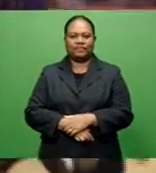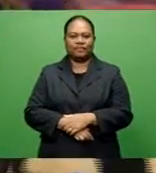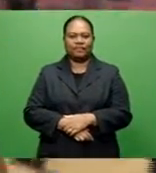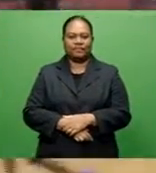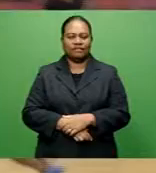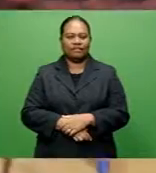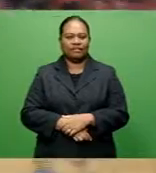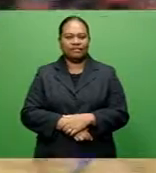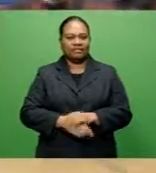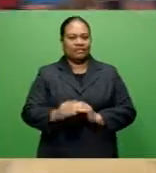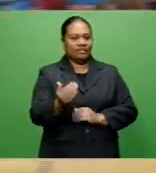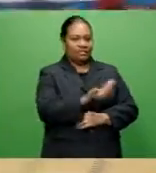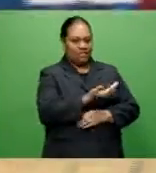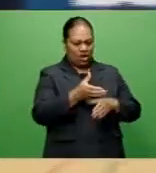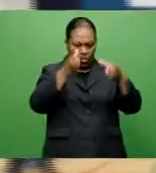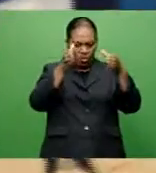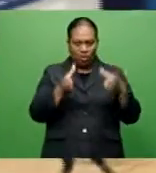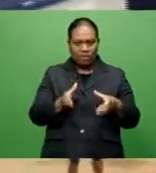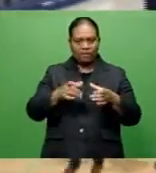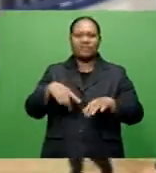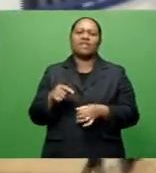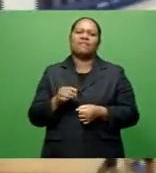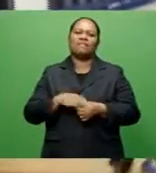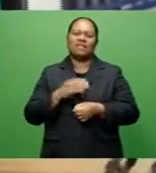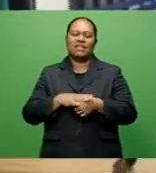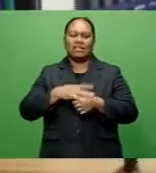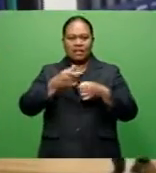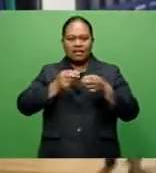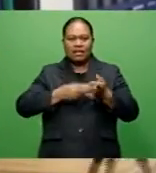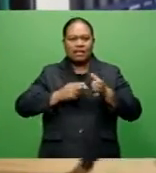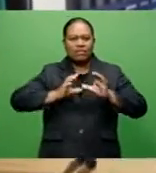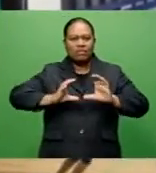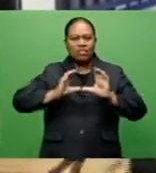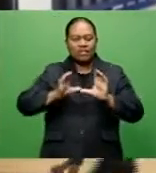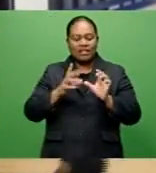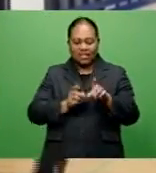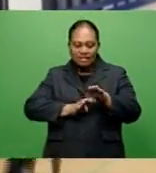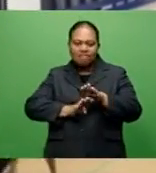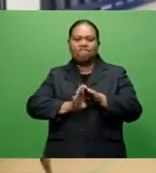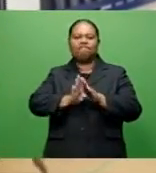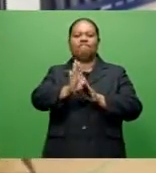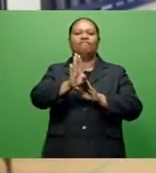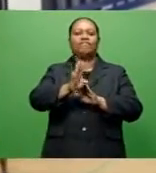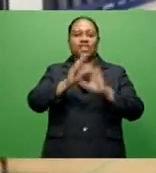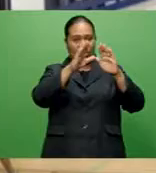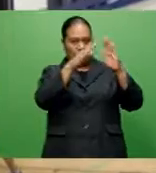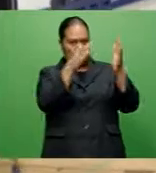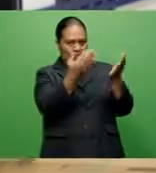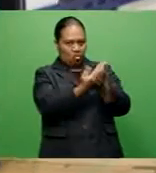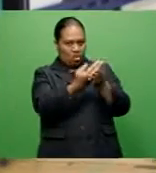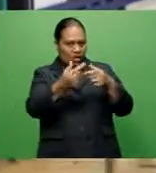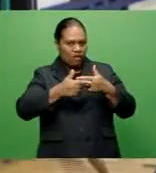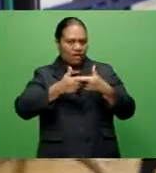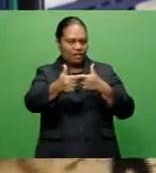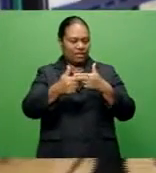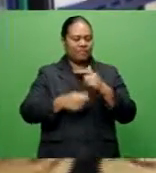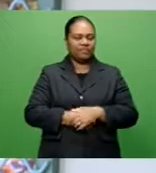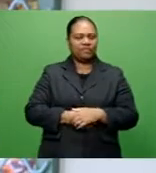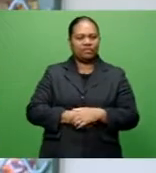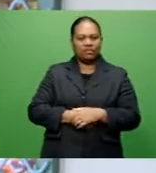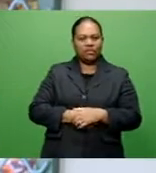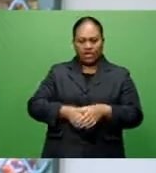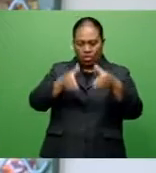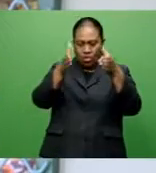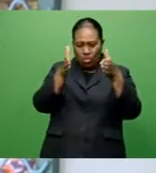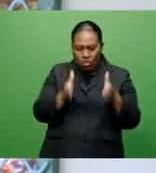This holistic approach taken by Netball Fiji is aimed at improving its world ranking. will be looking at holistic players,